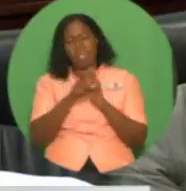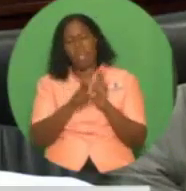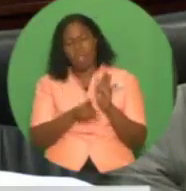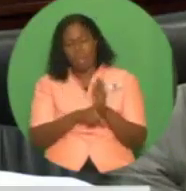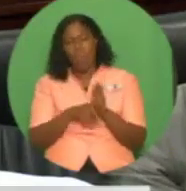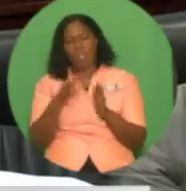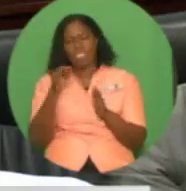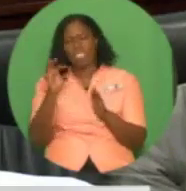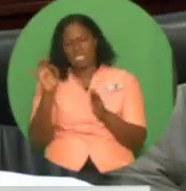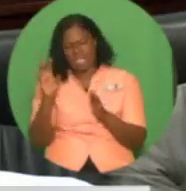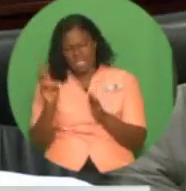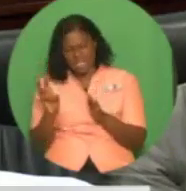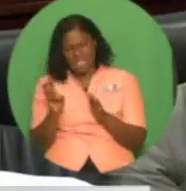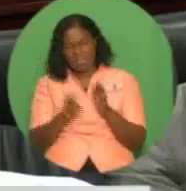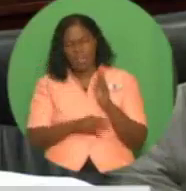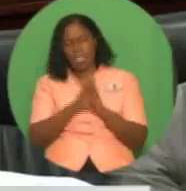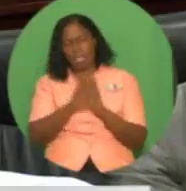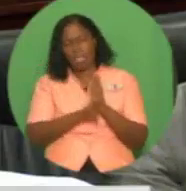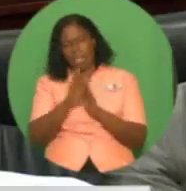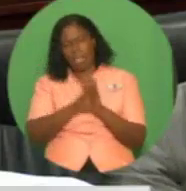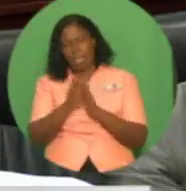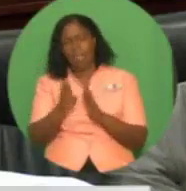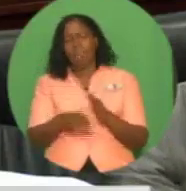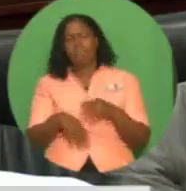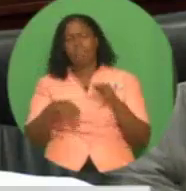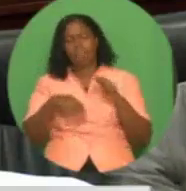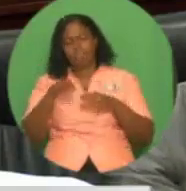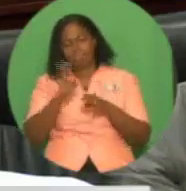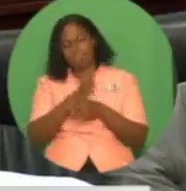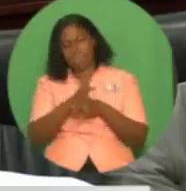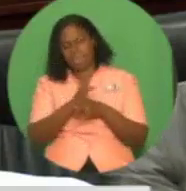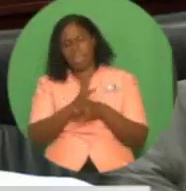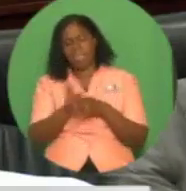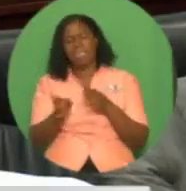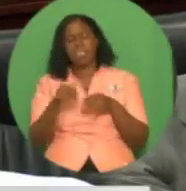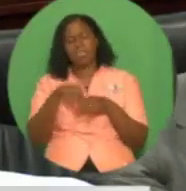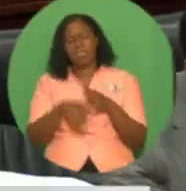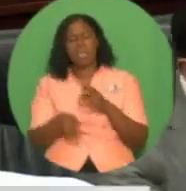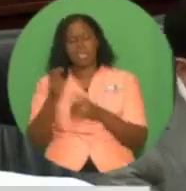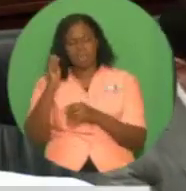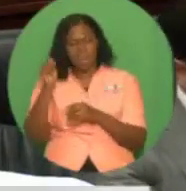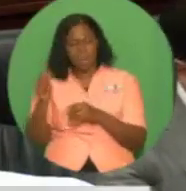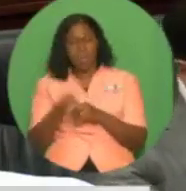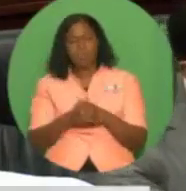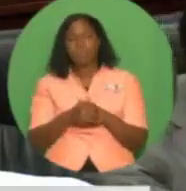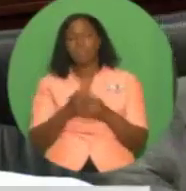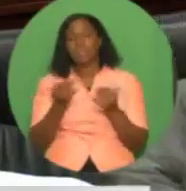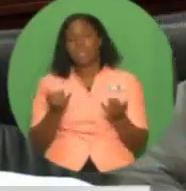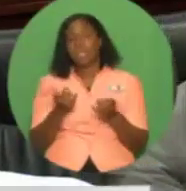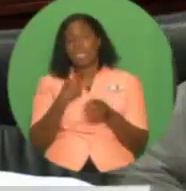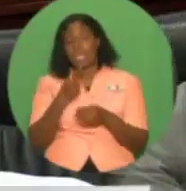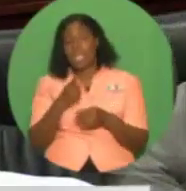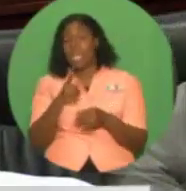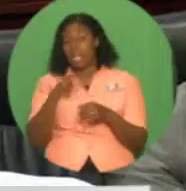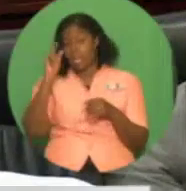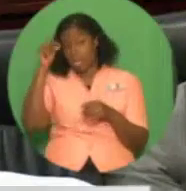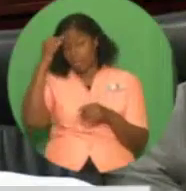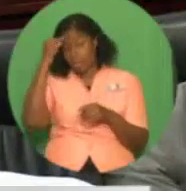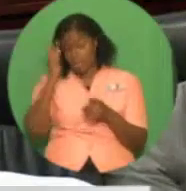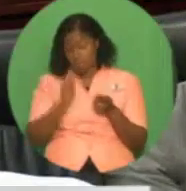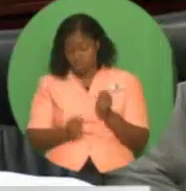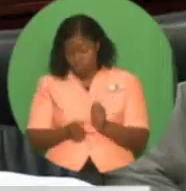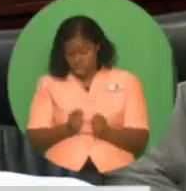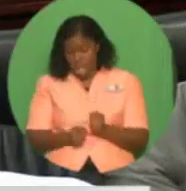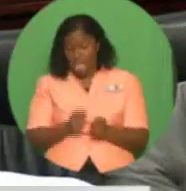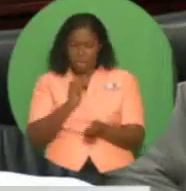The Central Government and the Tobago House Assembly continue to collaborate on several development projects in Tobago. We will continue to